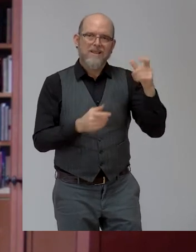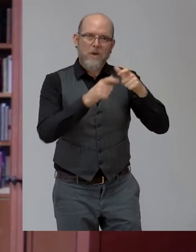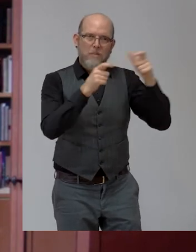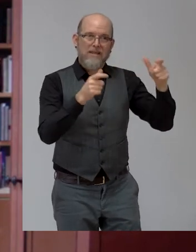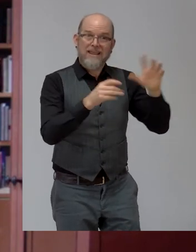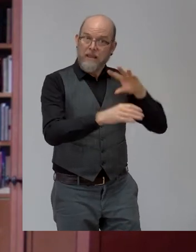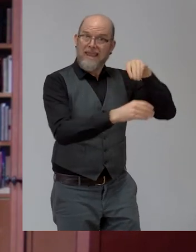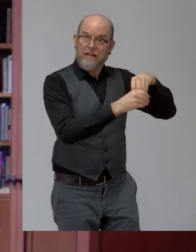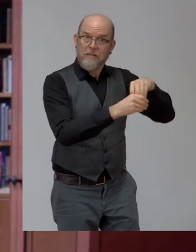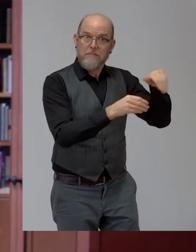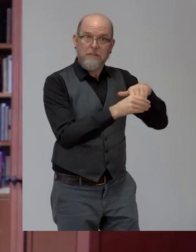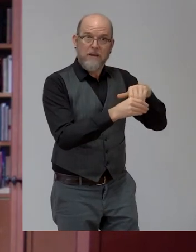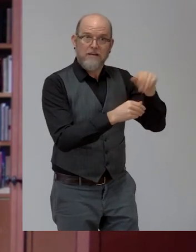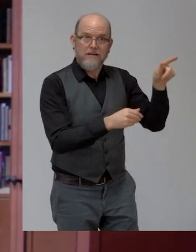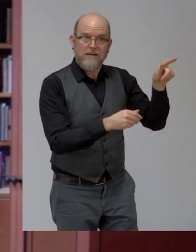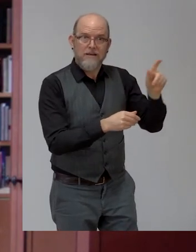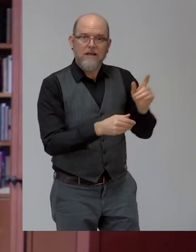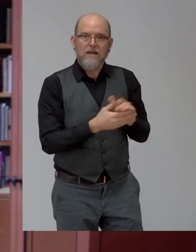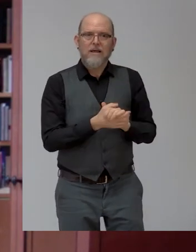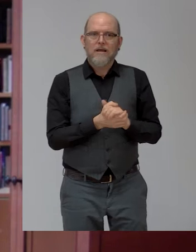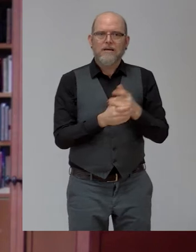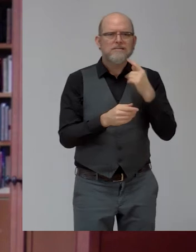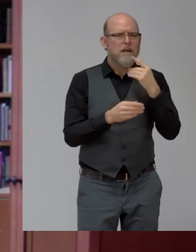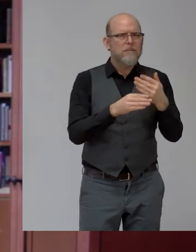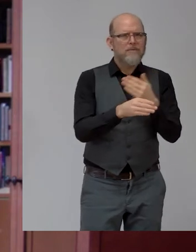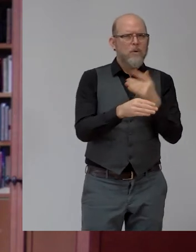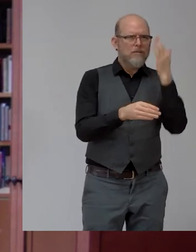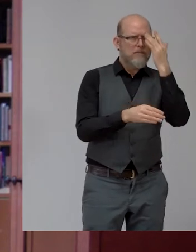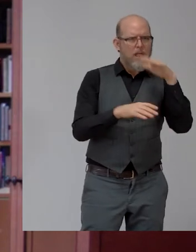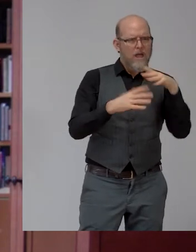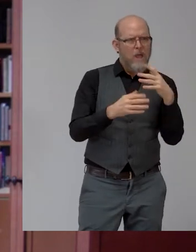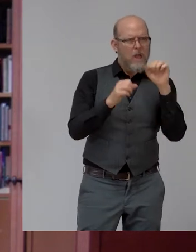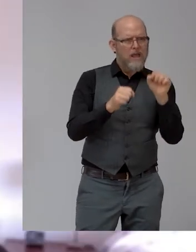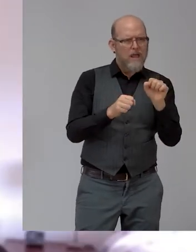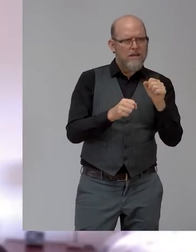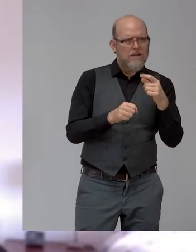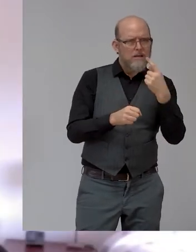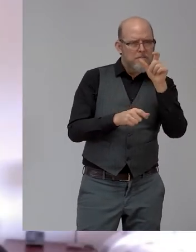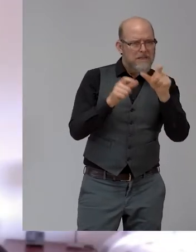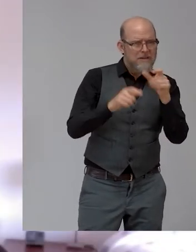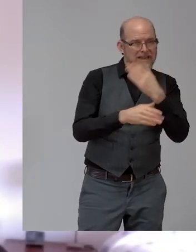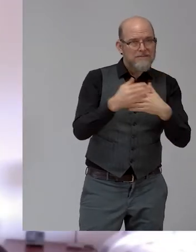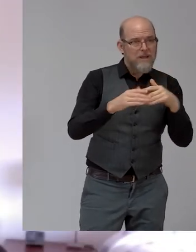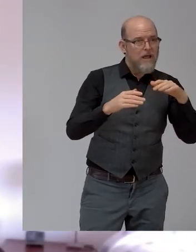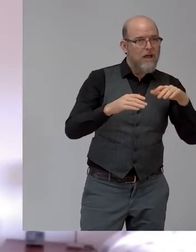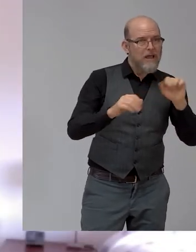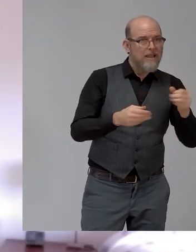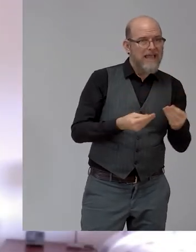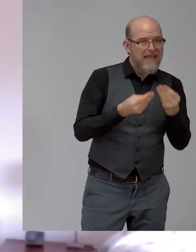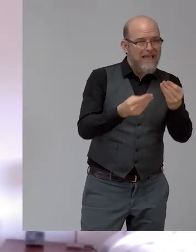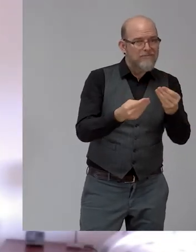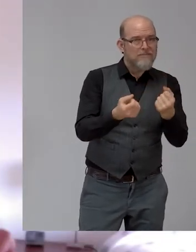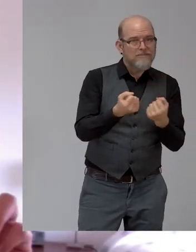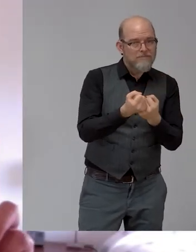be a better employer of disabled people and, of course, at the customer service front of things? Where would you think to start?